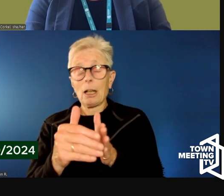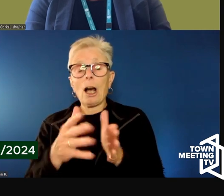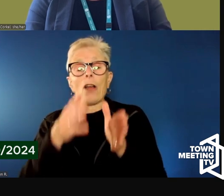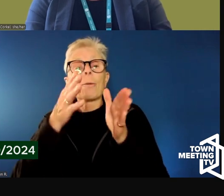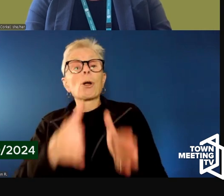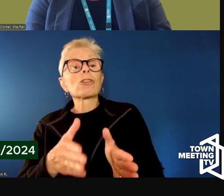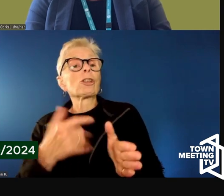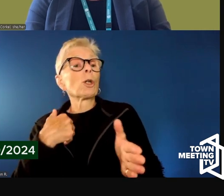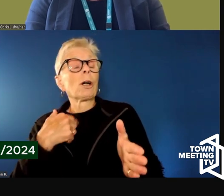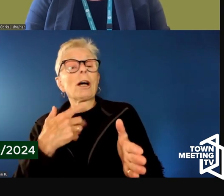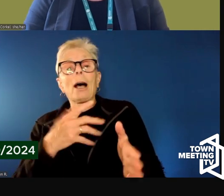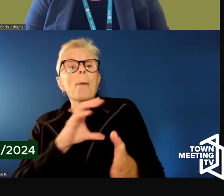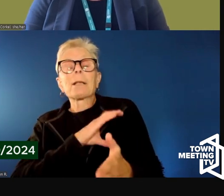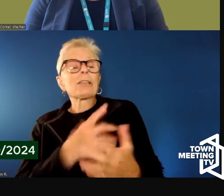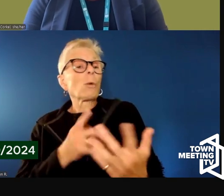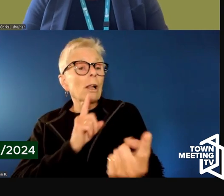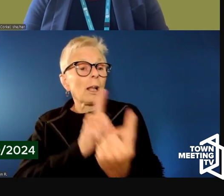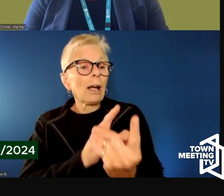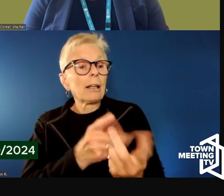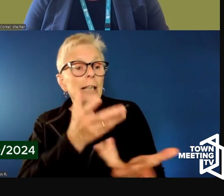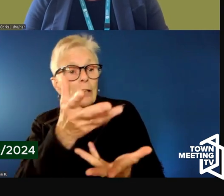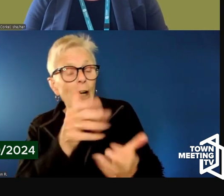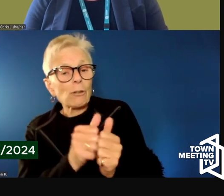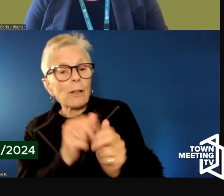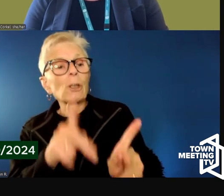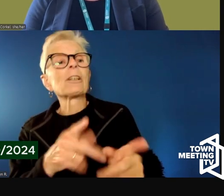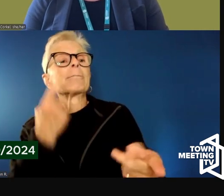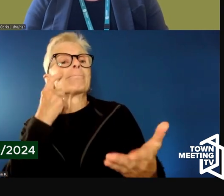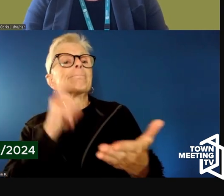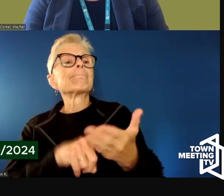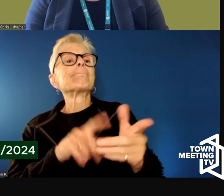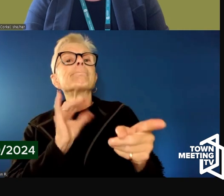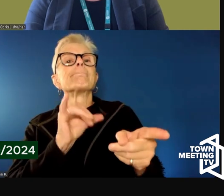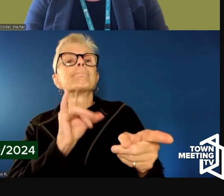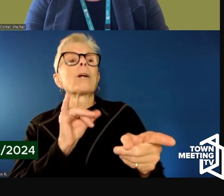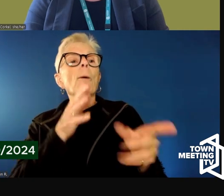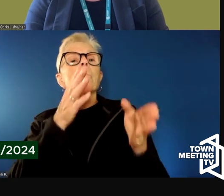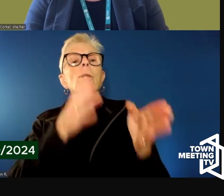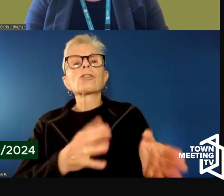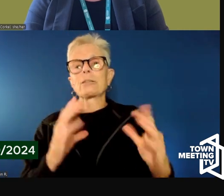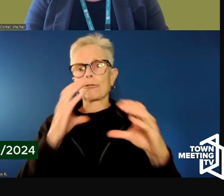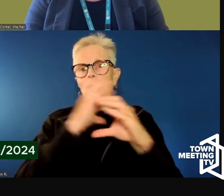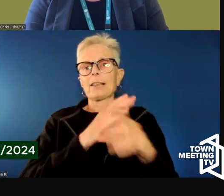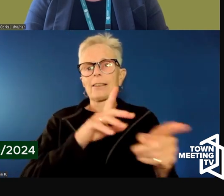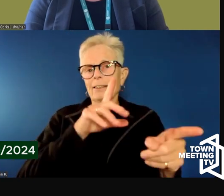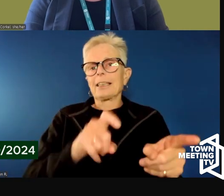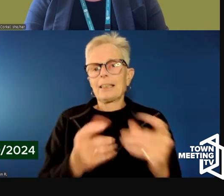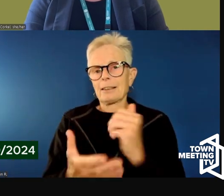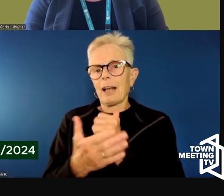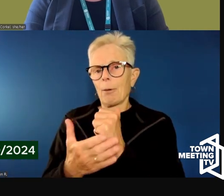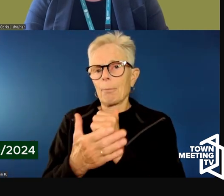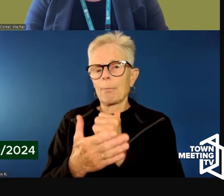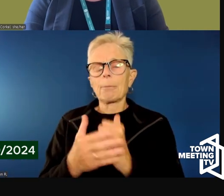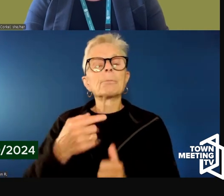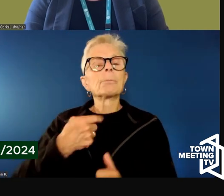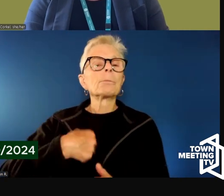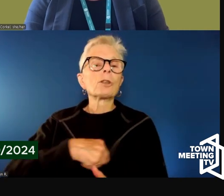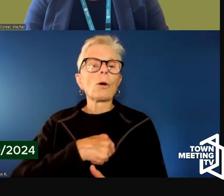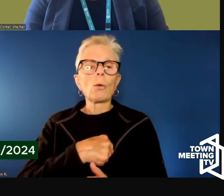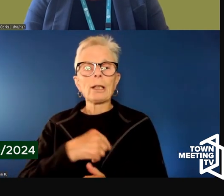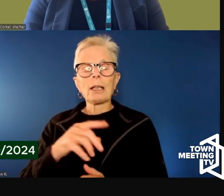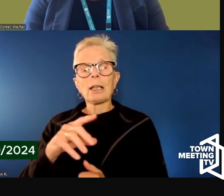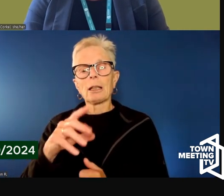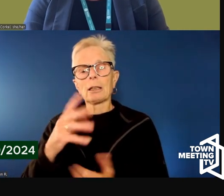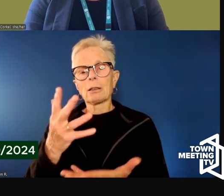and interacting with individuals who might benefit from this program. And so we really want to have a